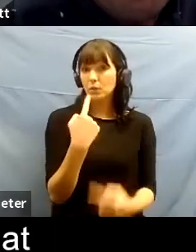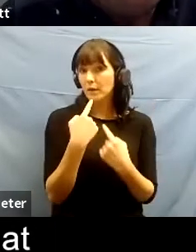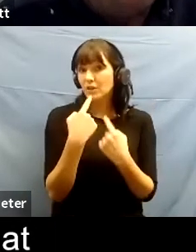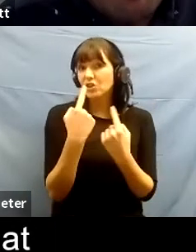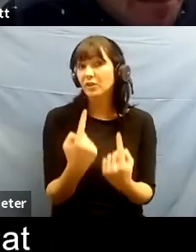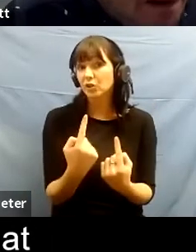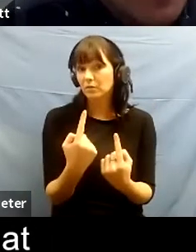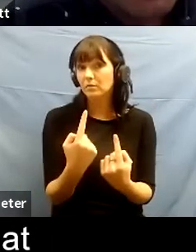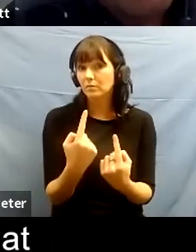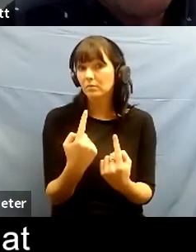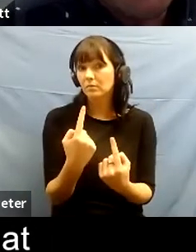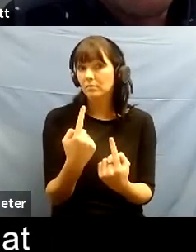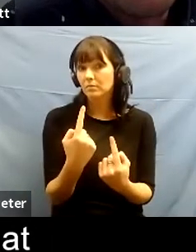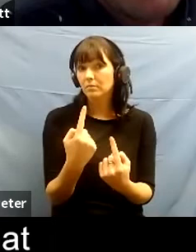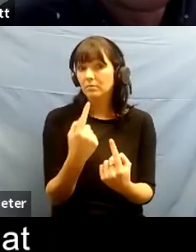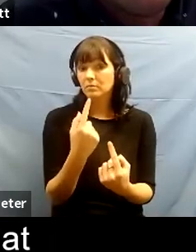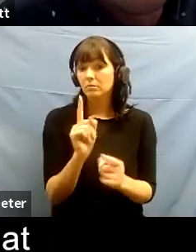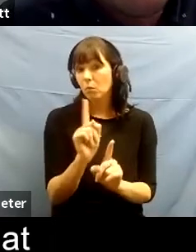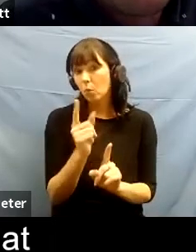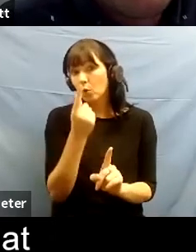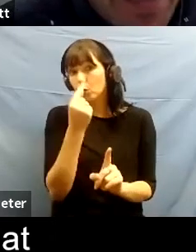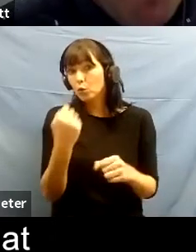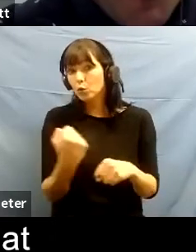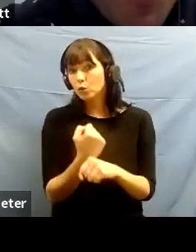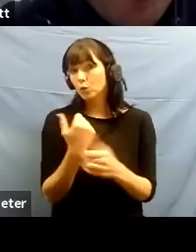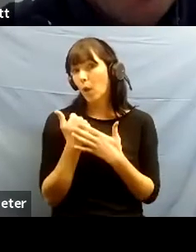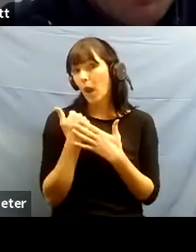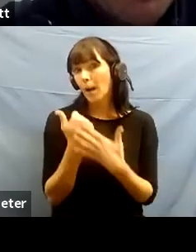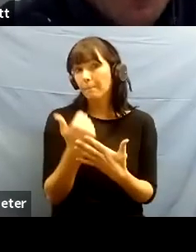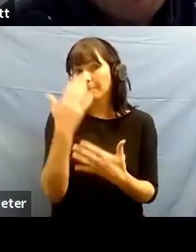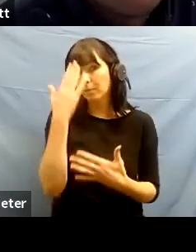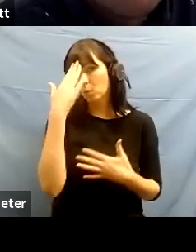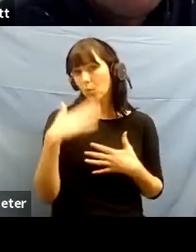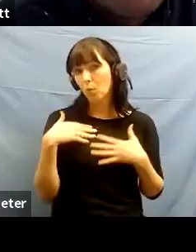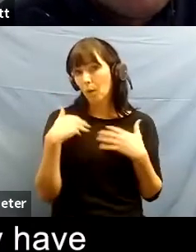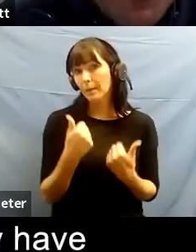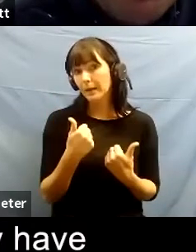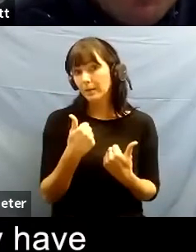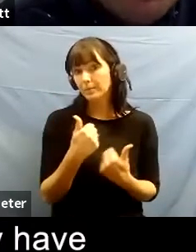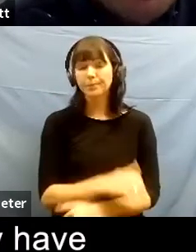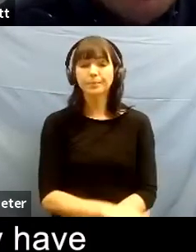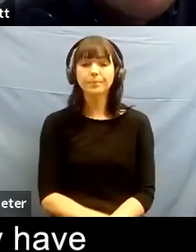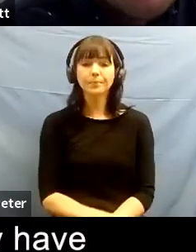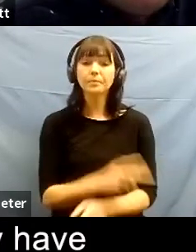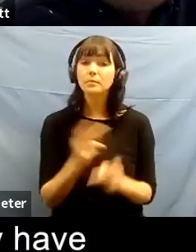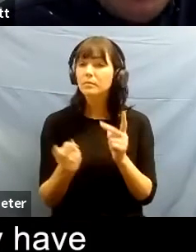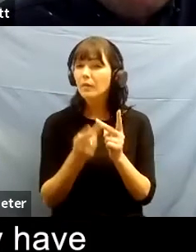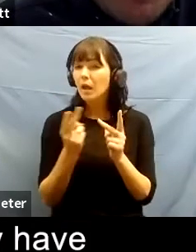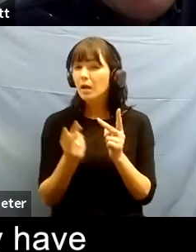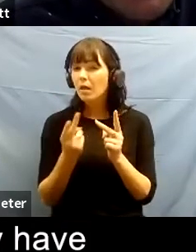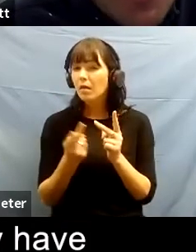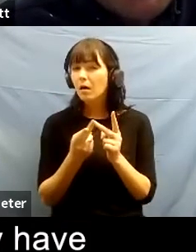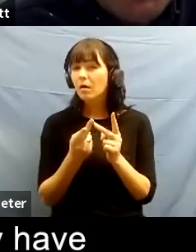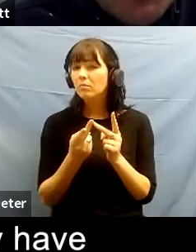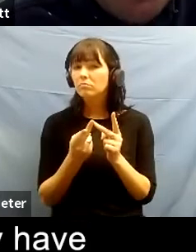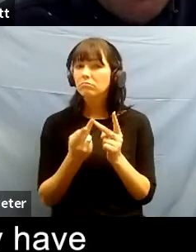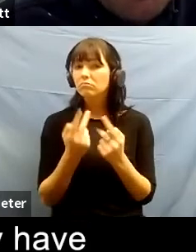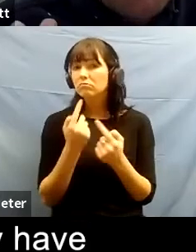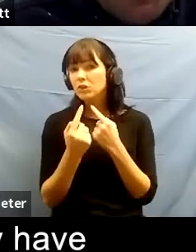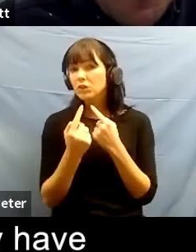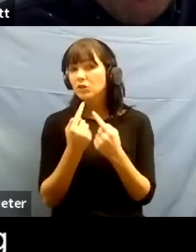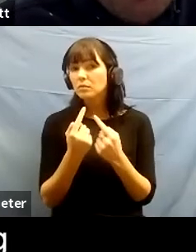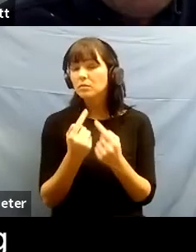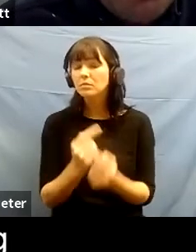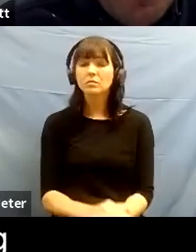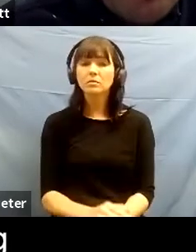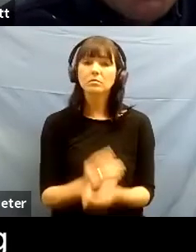sort of what what people might do for to to help with their well-being um do we have any other does anybody have any other suggestions of